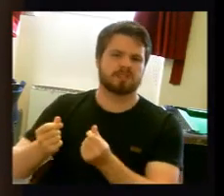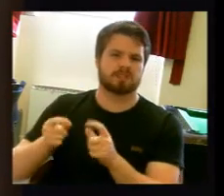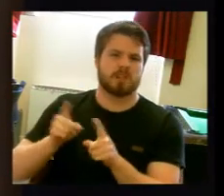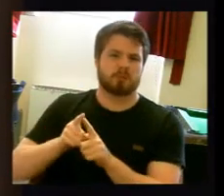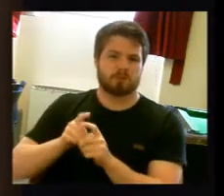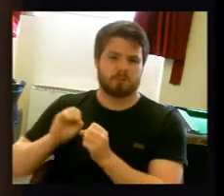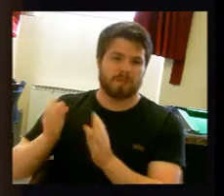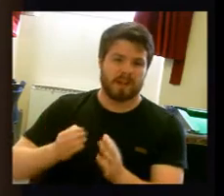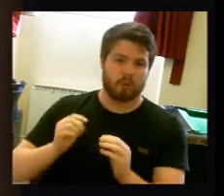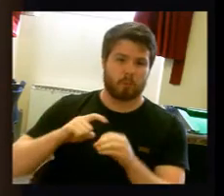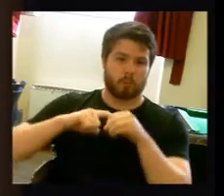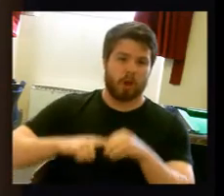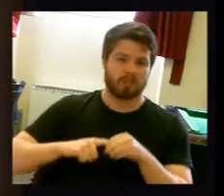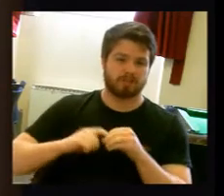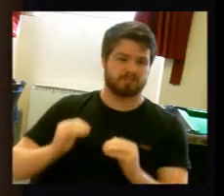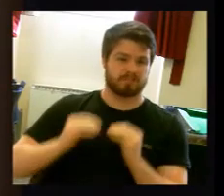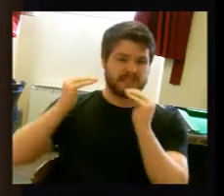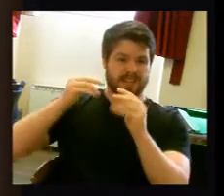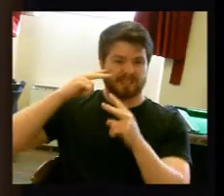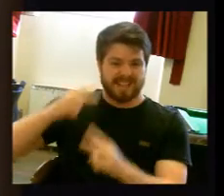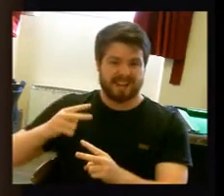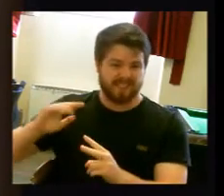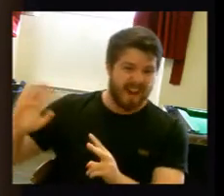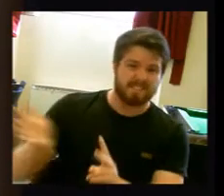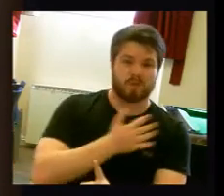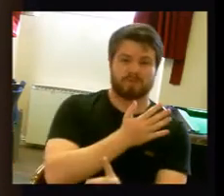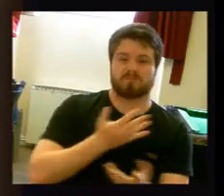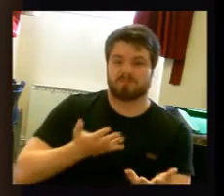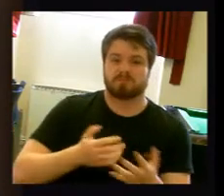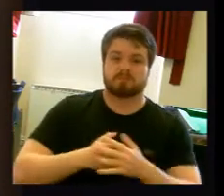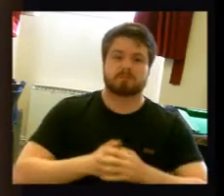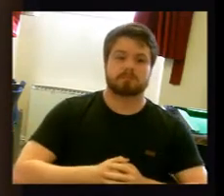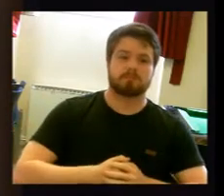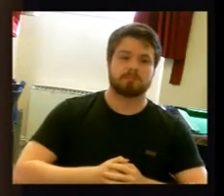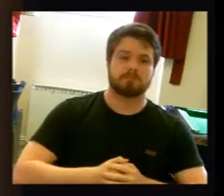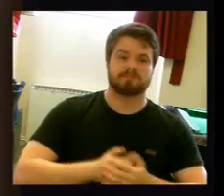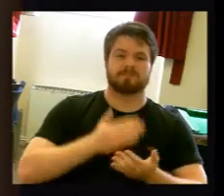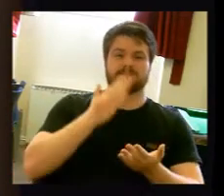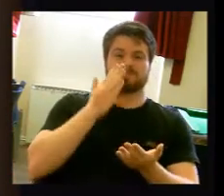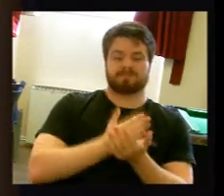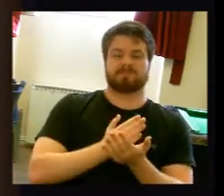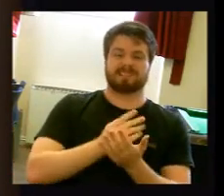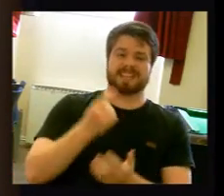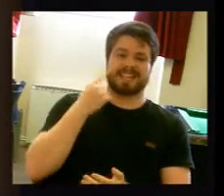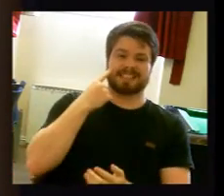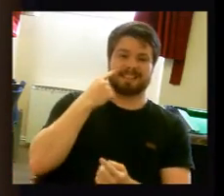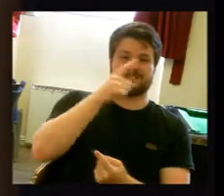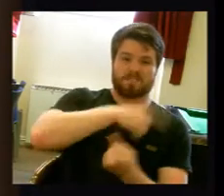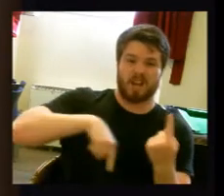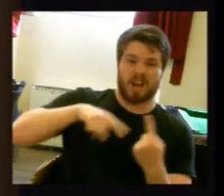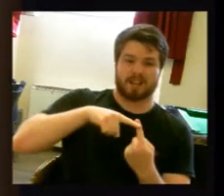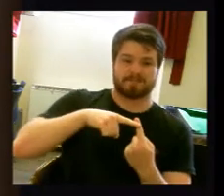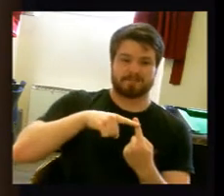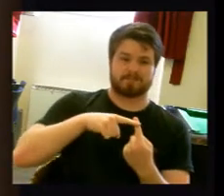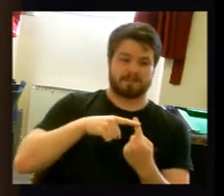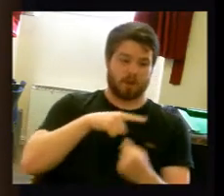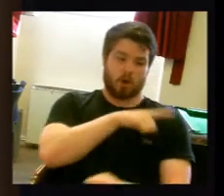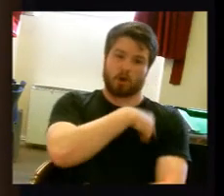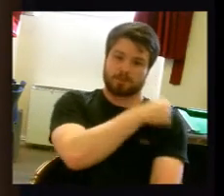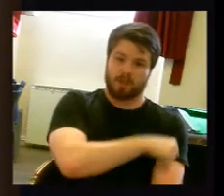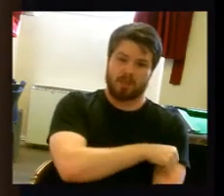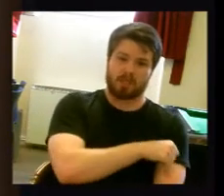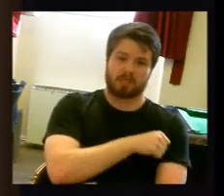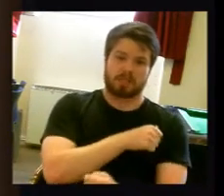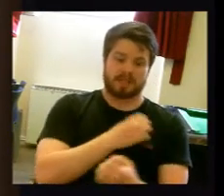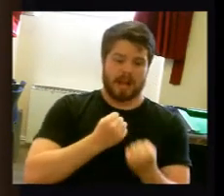then things are essentially unchanged. In terms of traveling in PRI, obviously you're going to travel further. But for everybody,